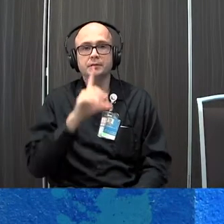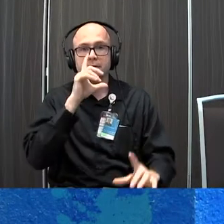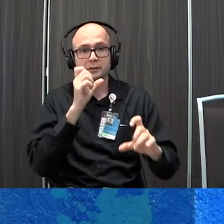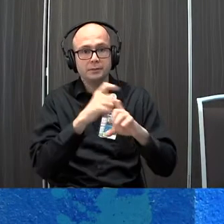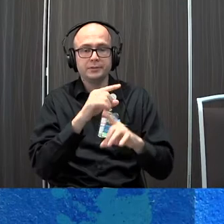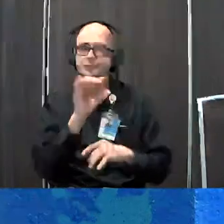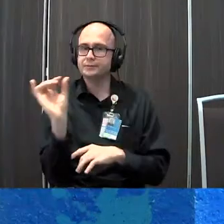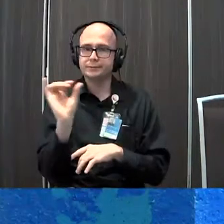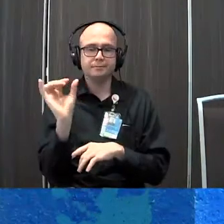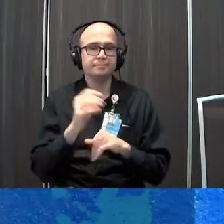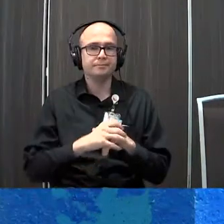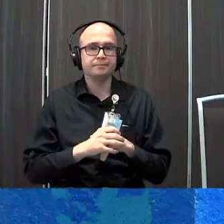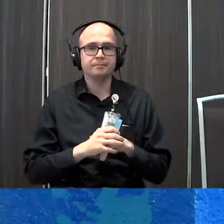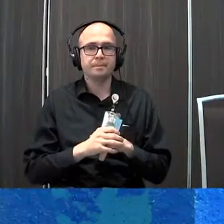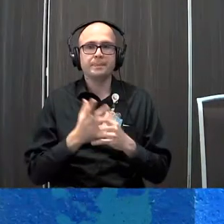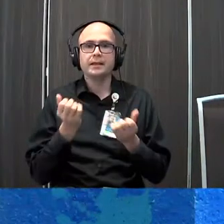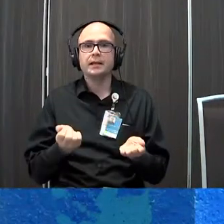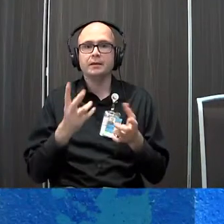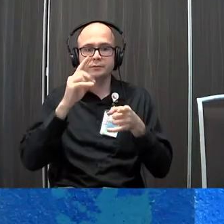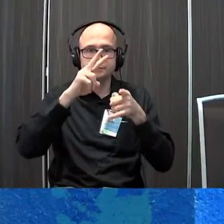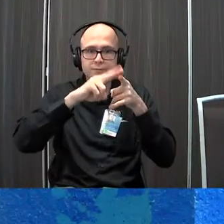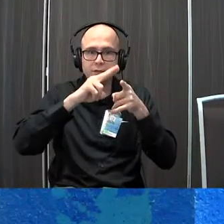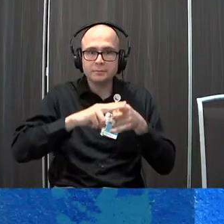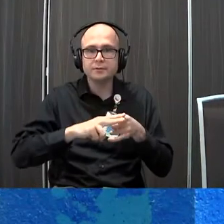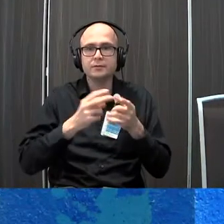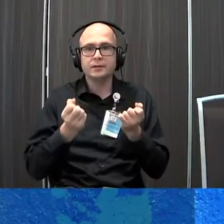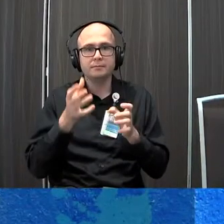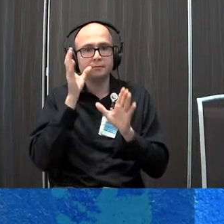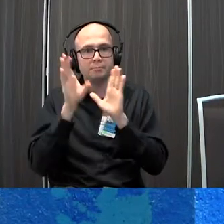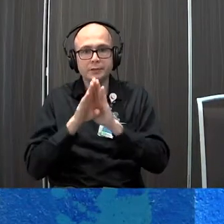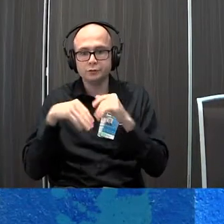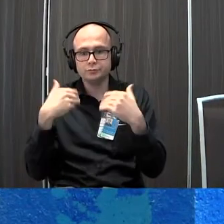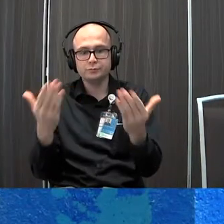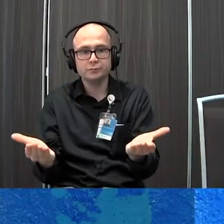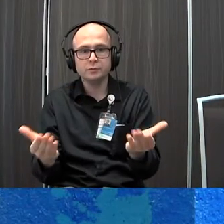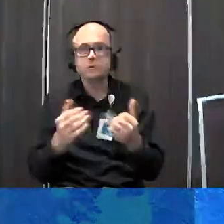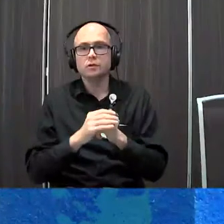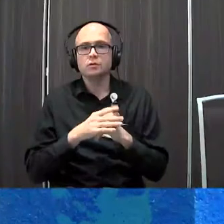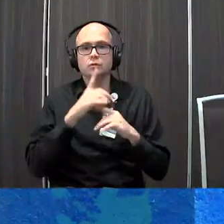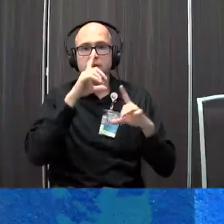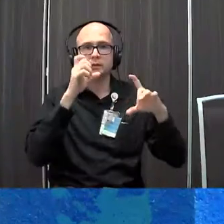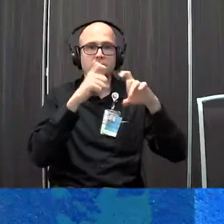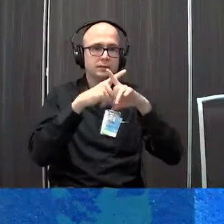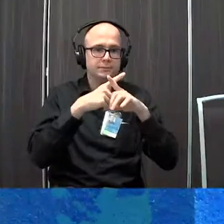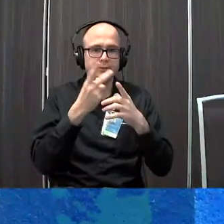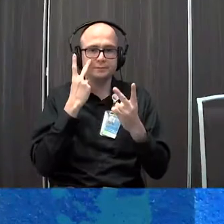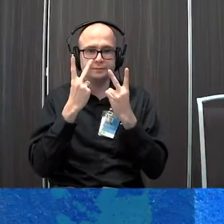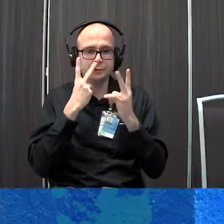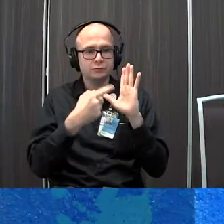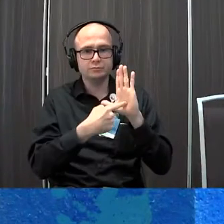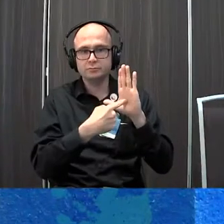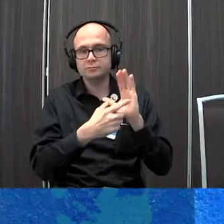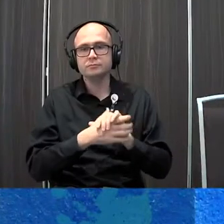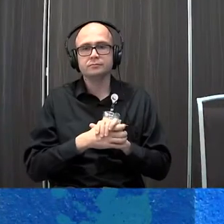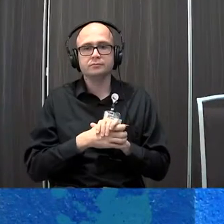same thing with this is if what's the amount of vocabulary or the amount of pictures that you're providing? what's the complex level of the vision the symbol set that you're